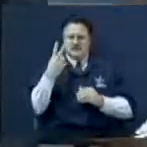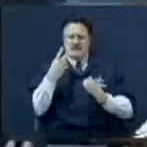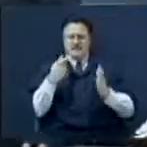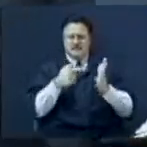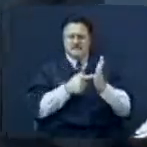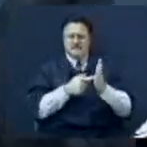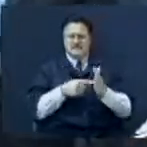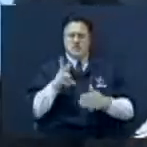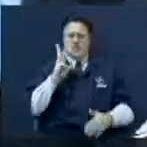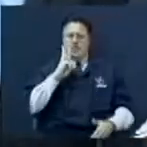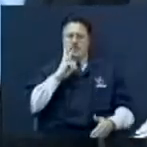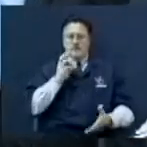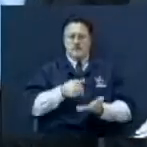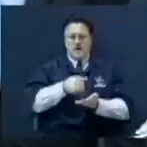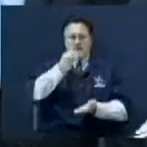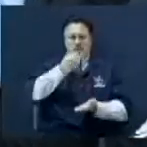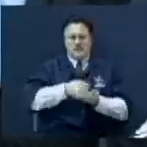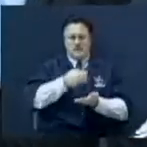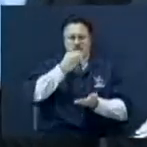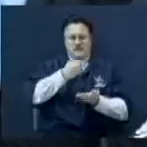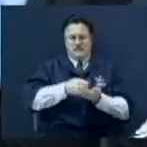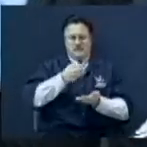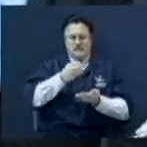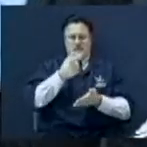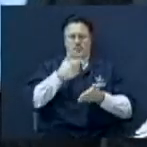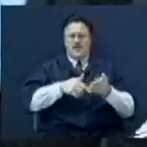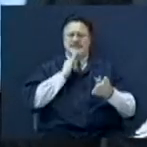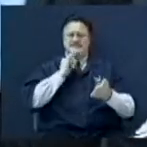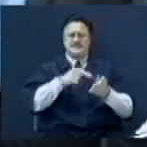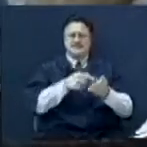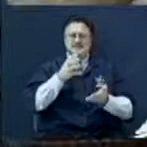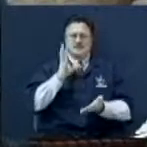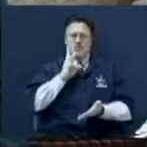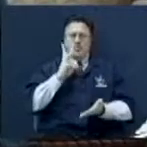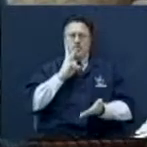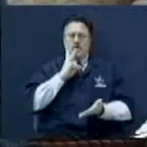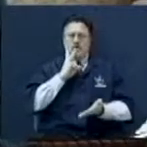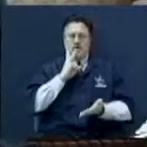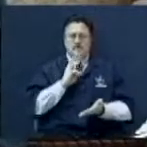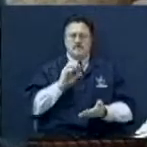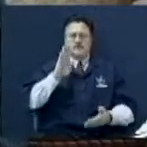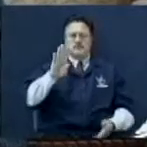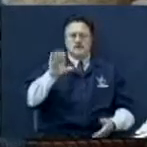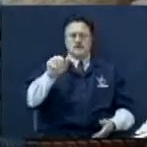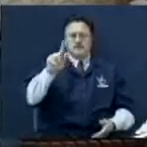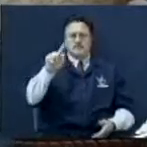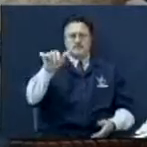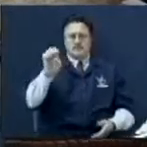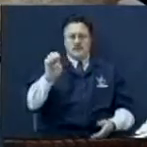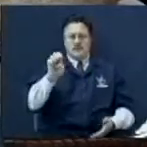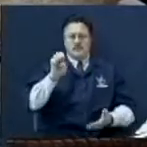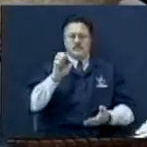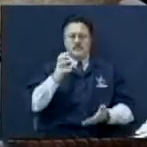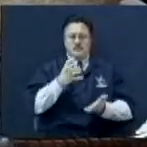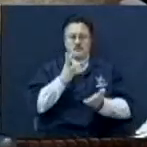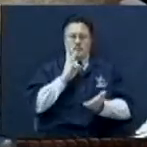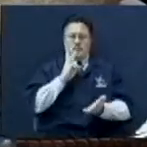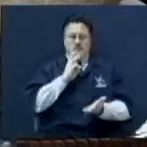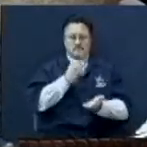Look up here. See this? How many y'all know what that is? That's a bottle of Tyler Mountain water.